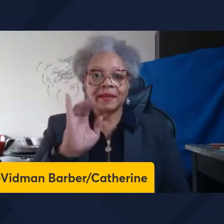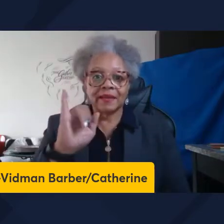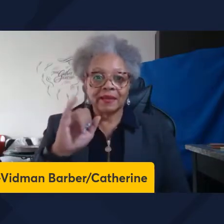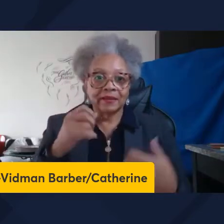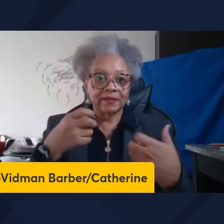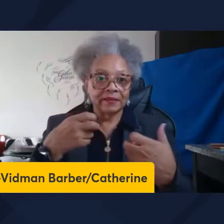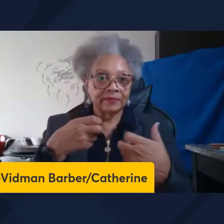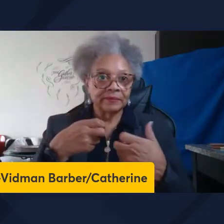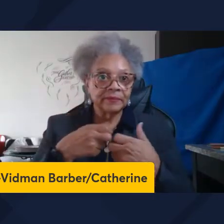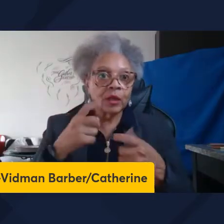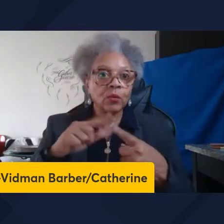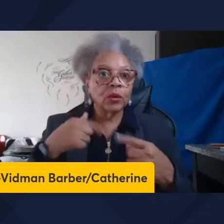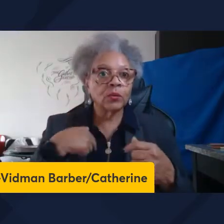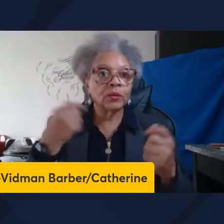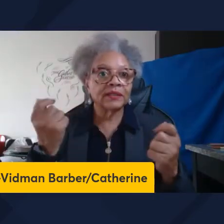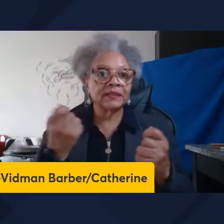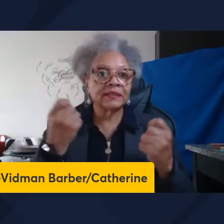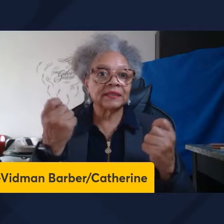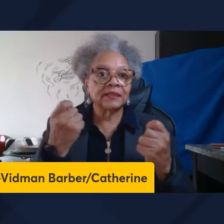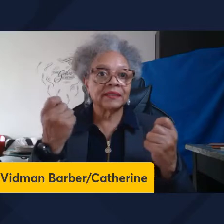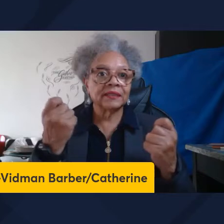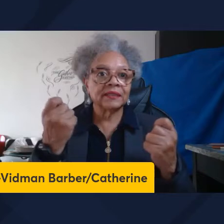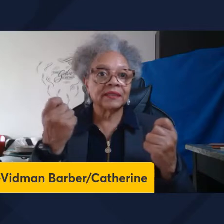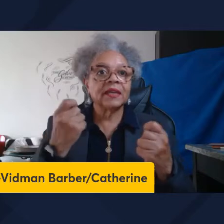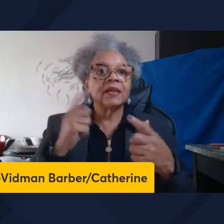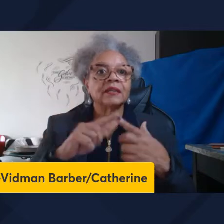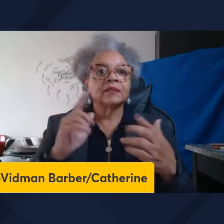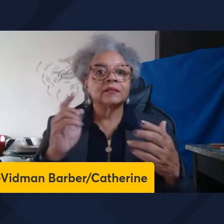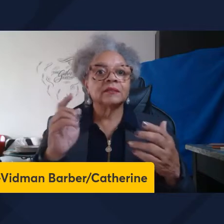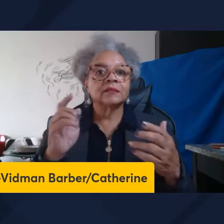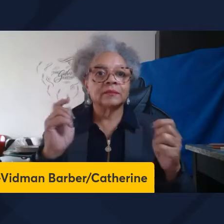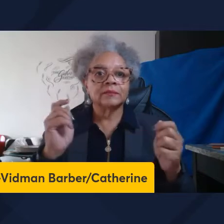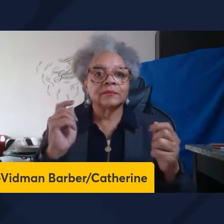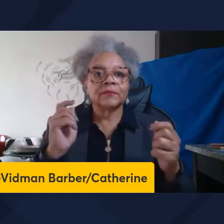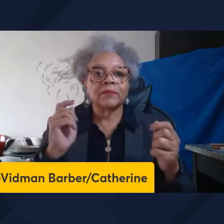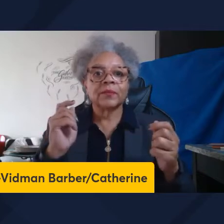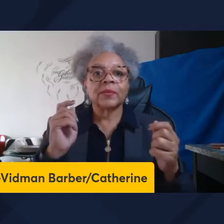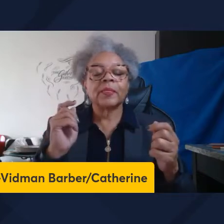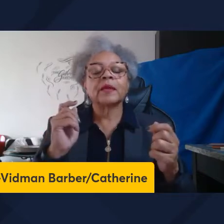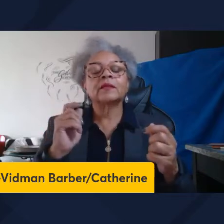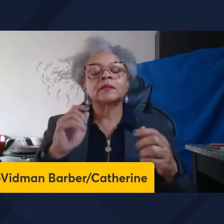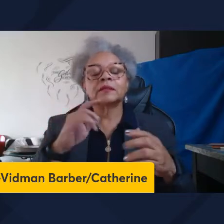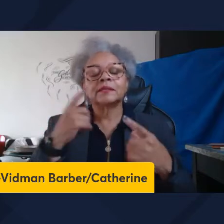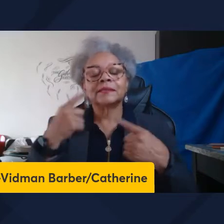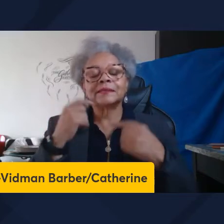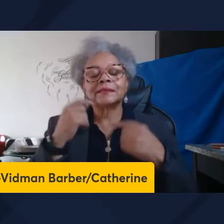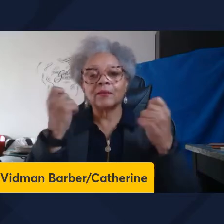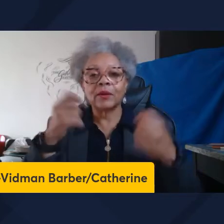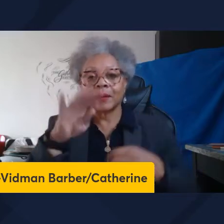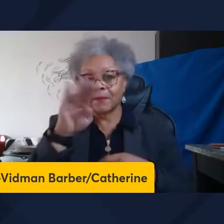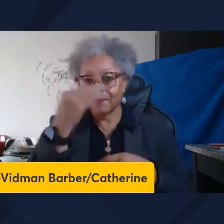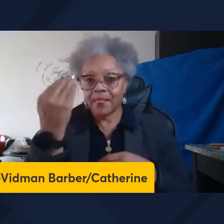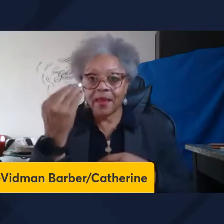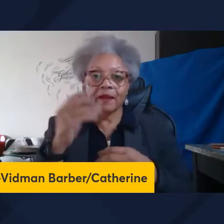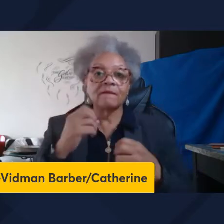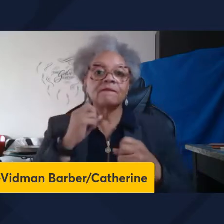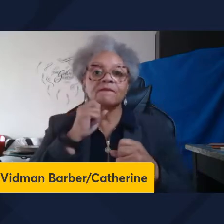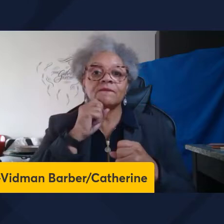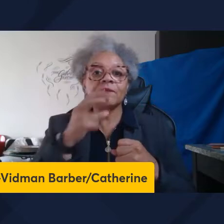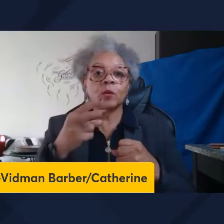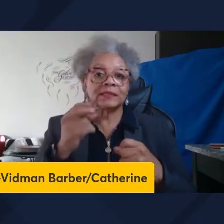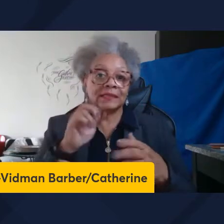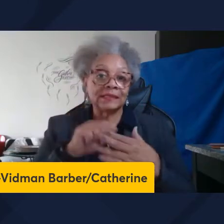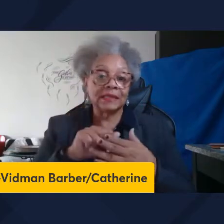a week where we celebrate, amplify, and support Black voices in immunology. Before we begin, we would like to thank our